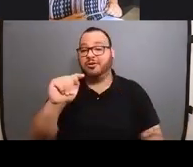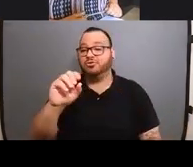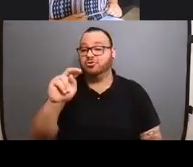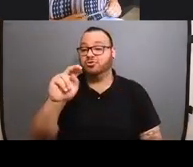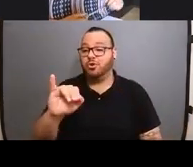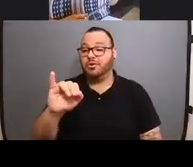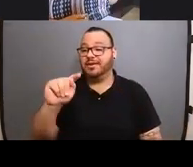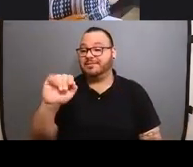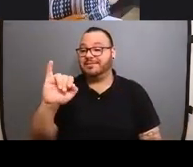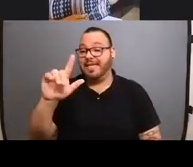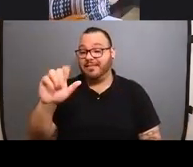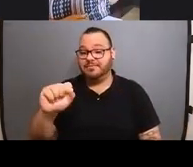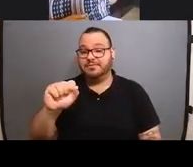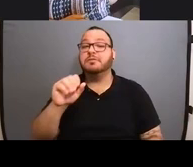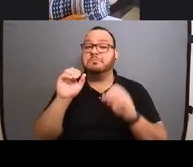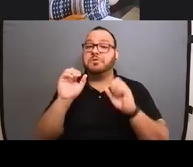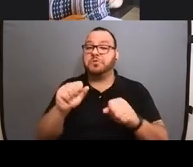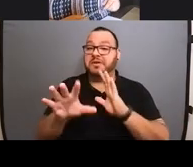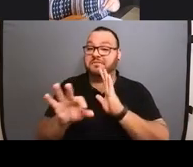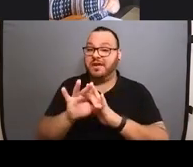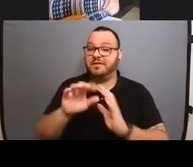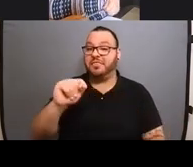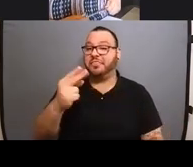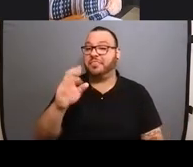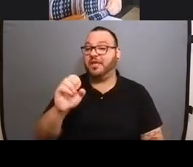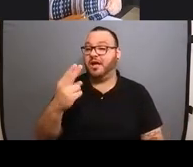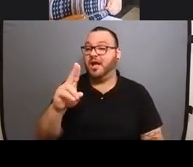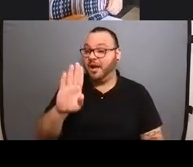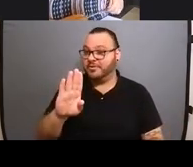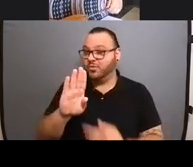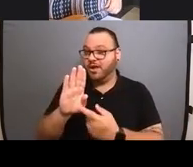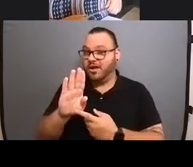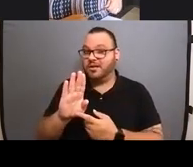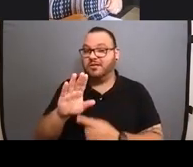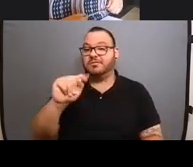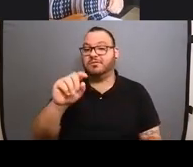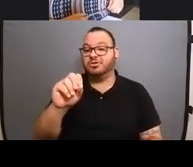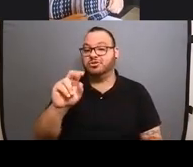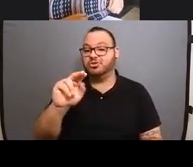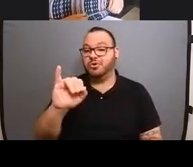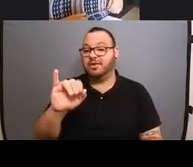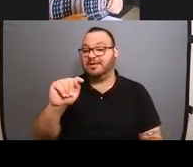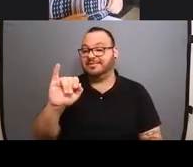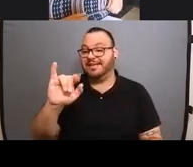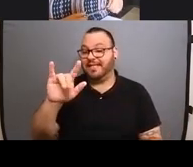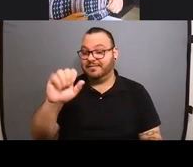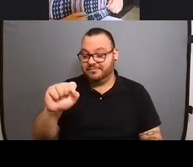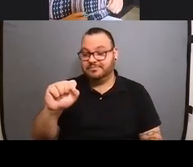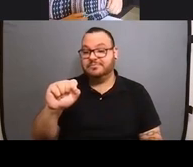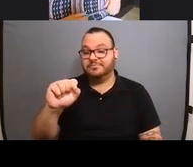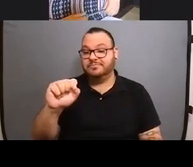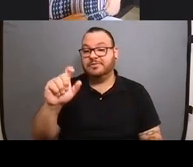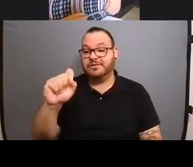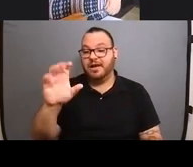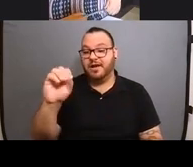You can find Tony, the, the starting place, the hub is TonyTales.com, T-O-N-I-T-A-I-L